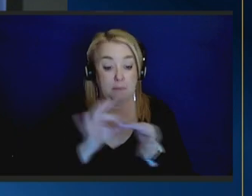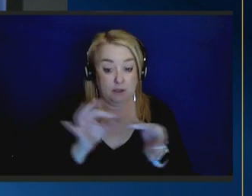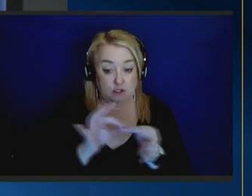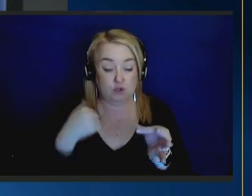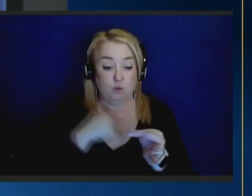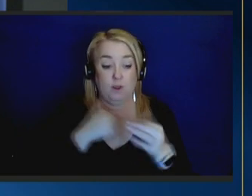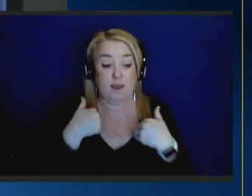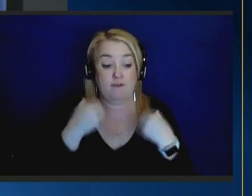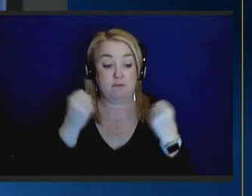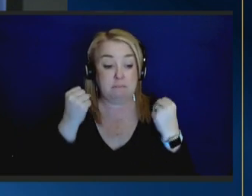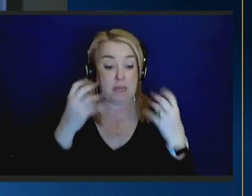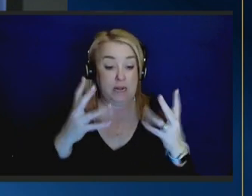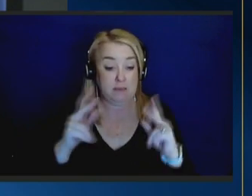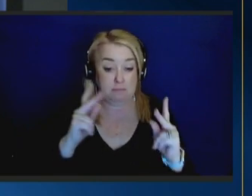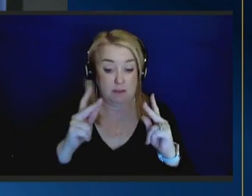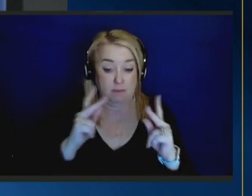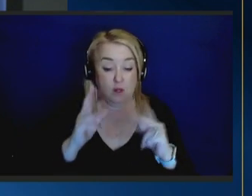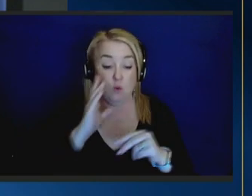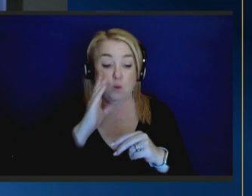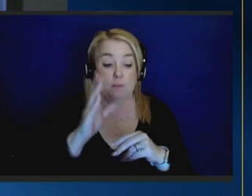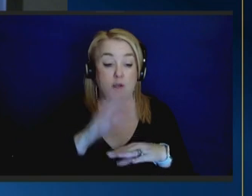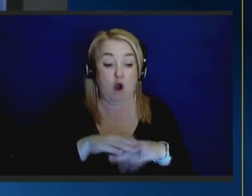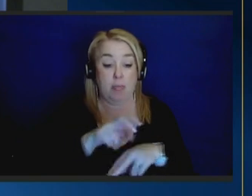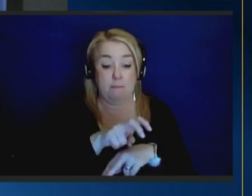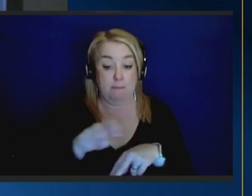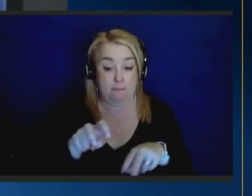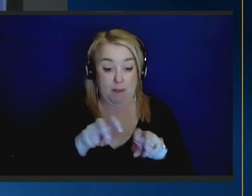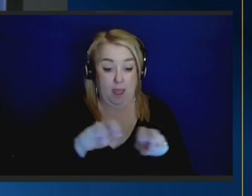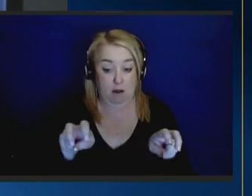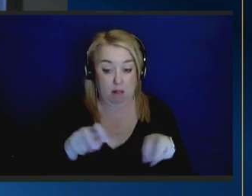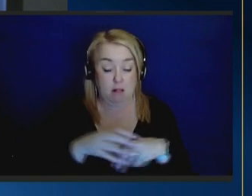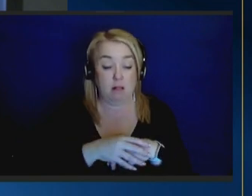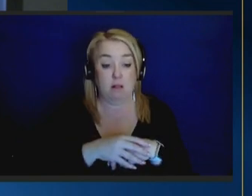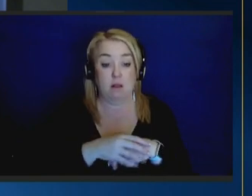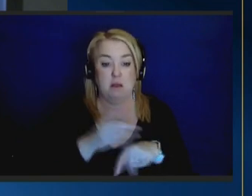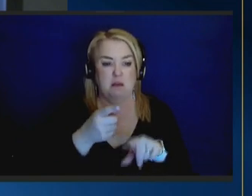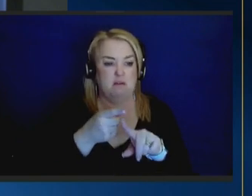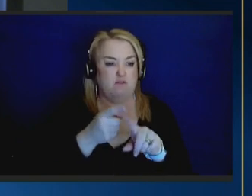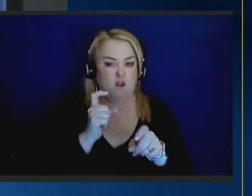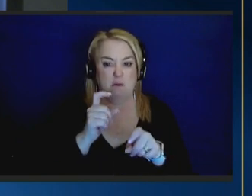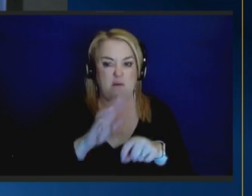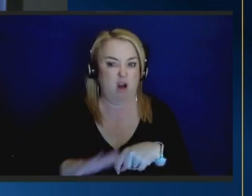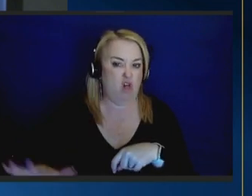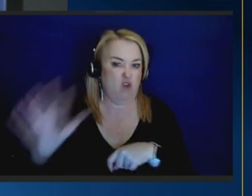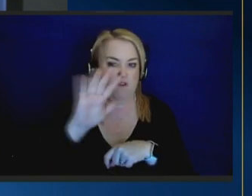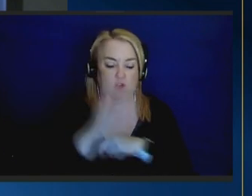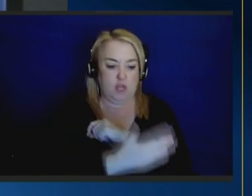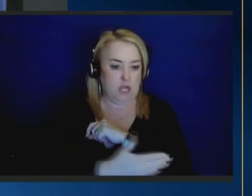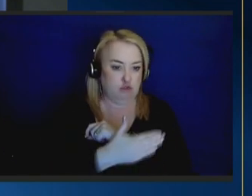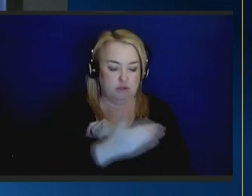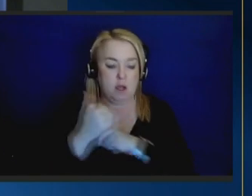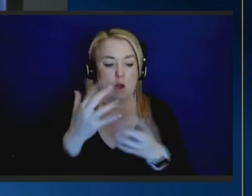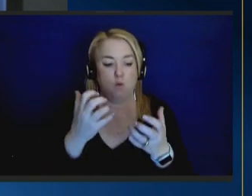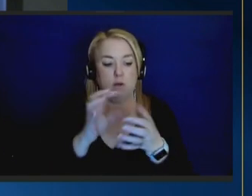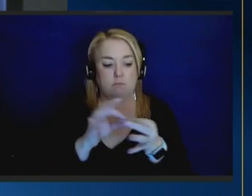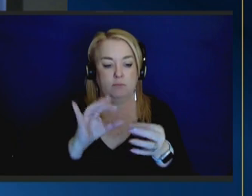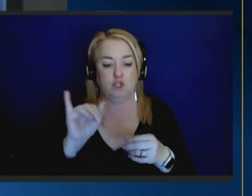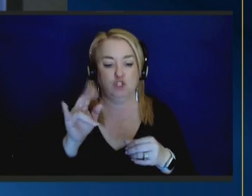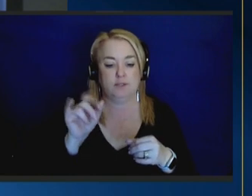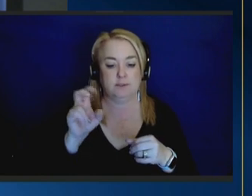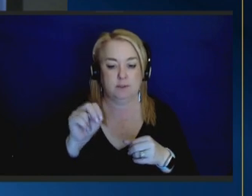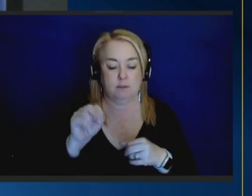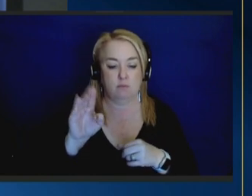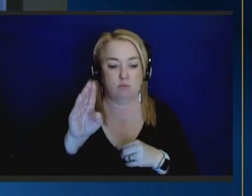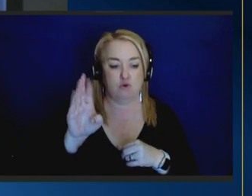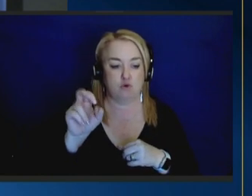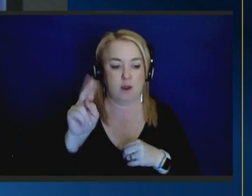folks who will get to be part of a panel uh people from all across the country i want to mention a few justin brown the oklahoma